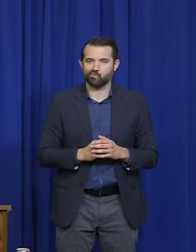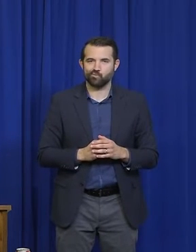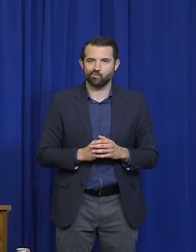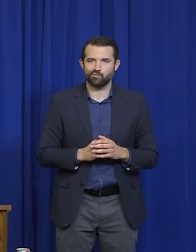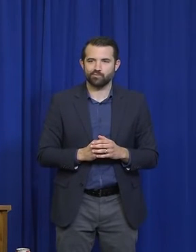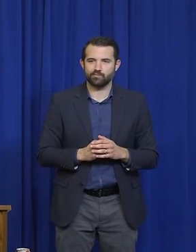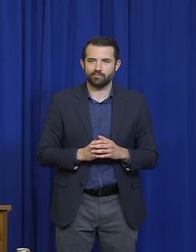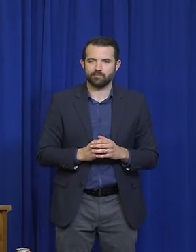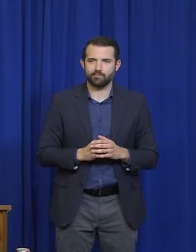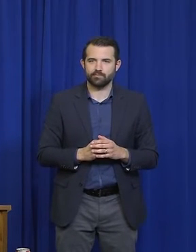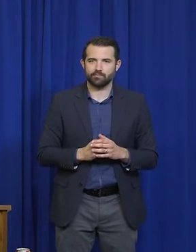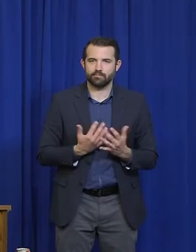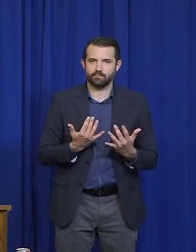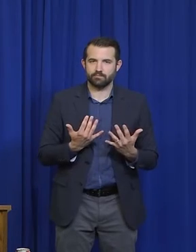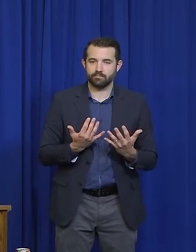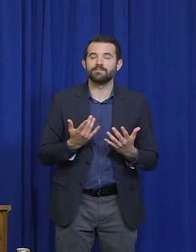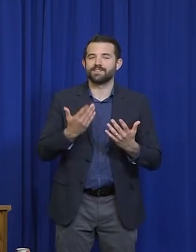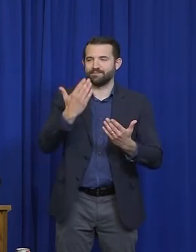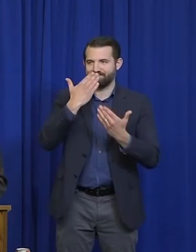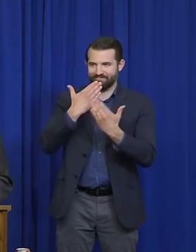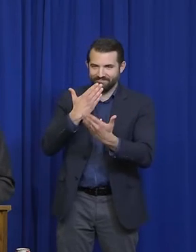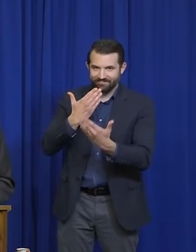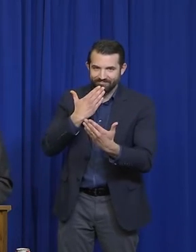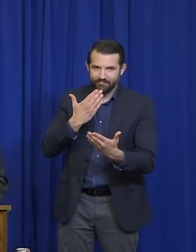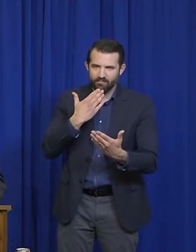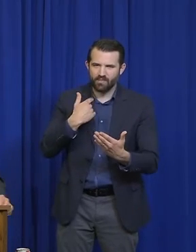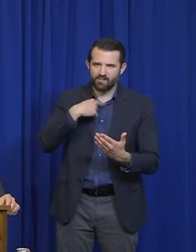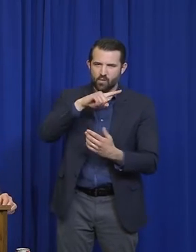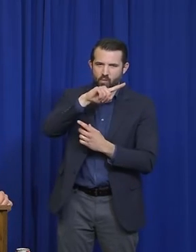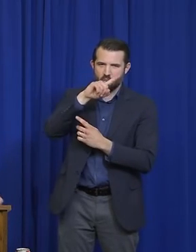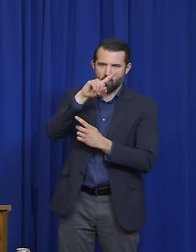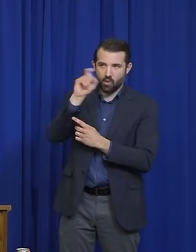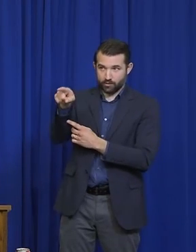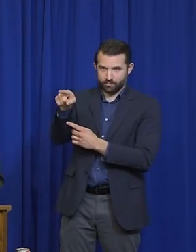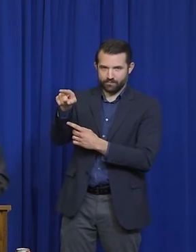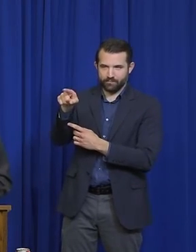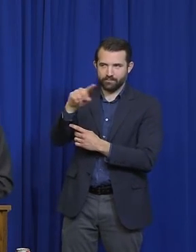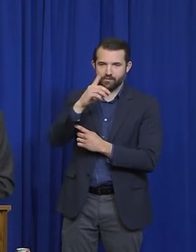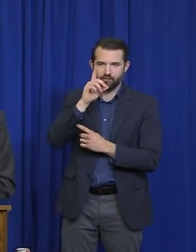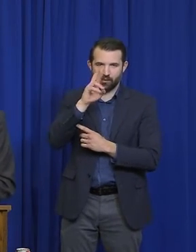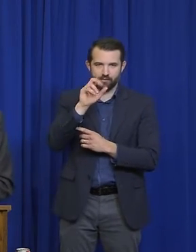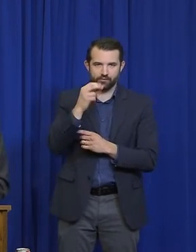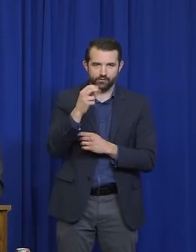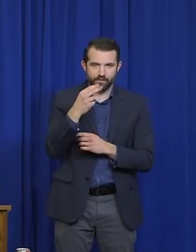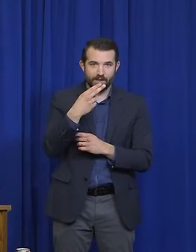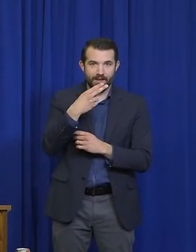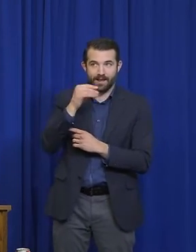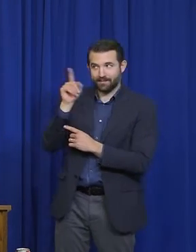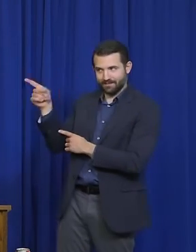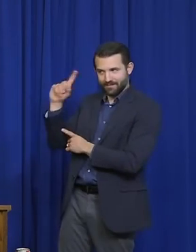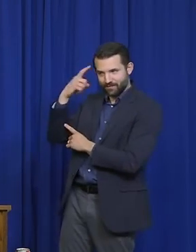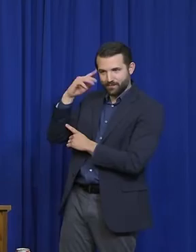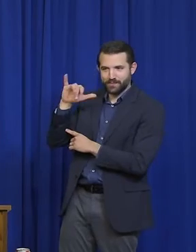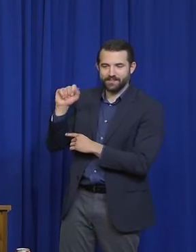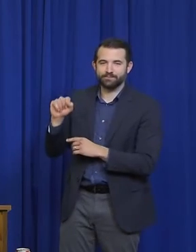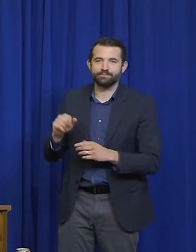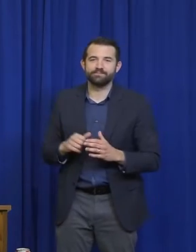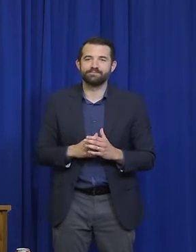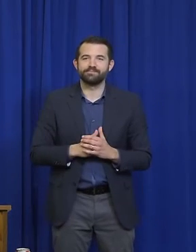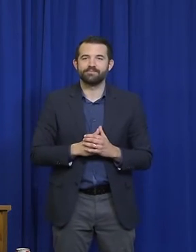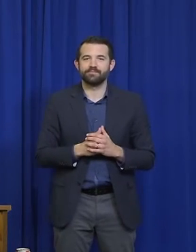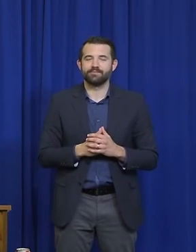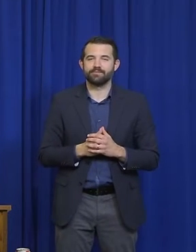Thank you very much. I have a question for Dr. Shaw and for Dr. Mills – or for Governor Mills.